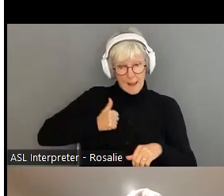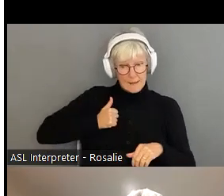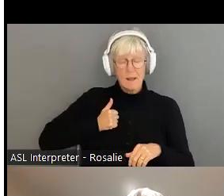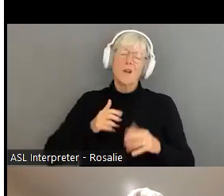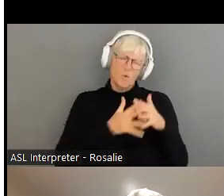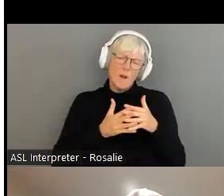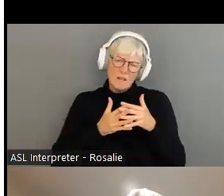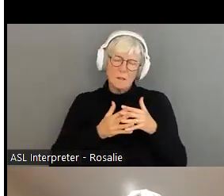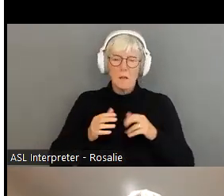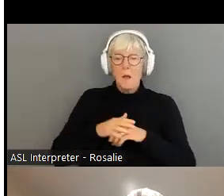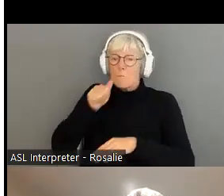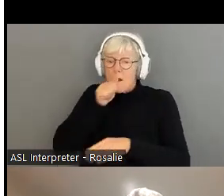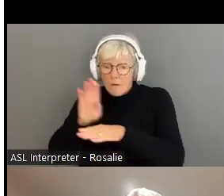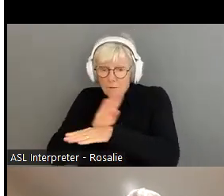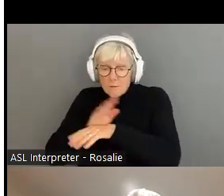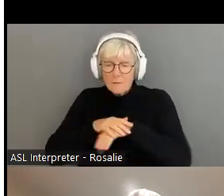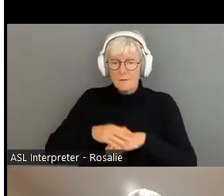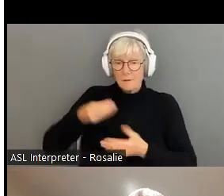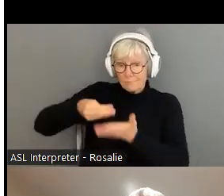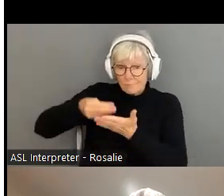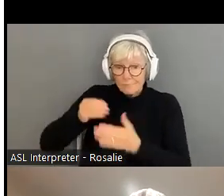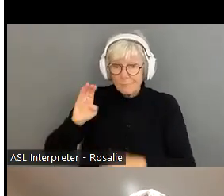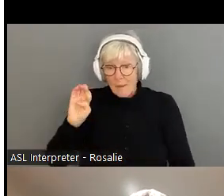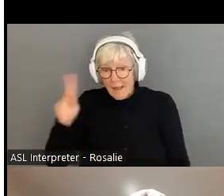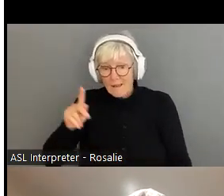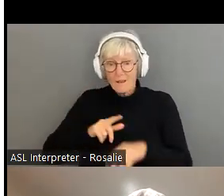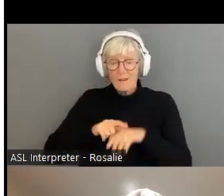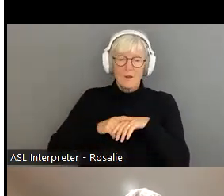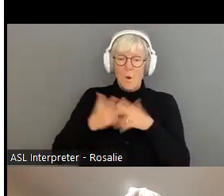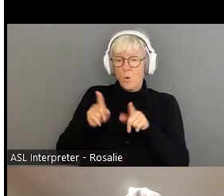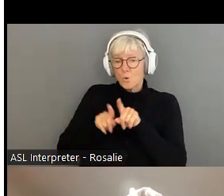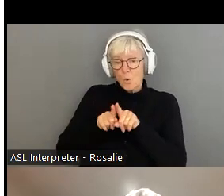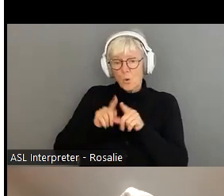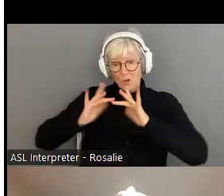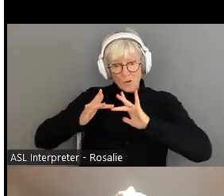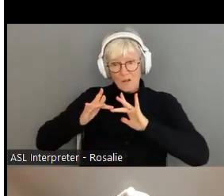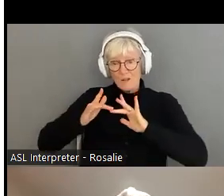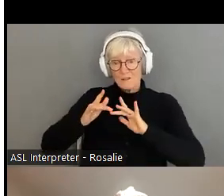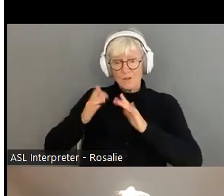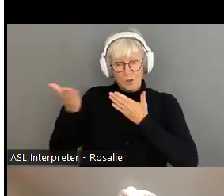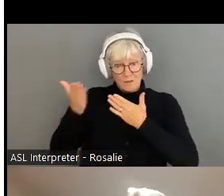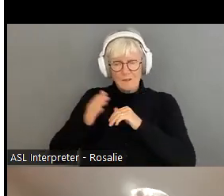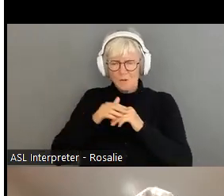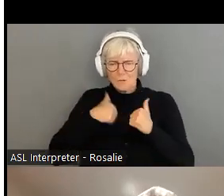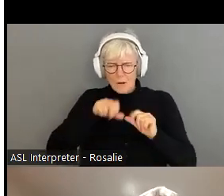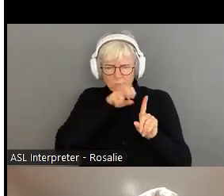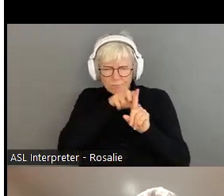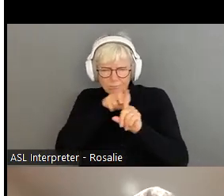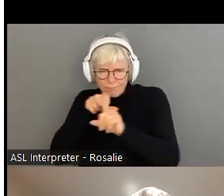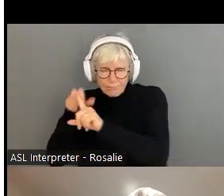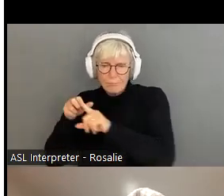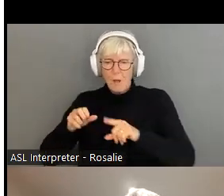private corporations, financial institutions, and internet service providers to detect and deter fraud and criminal